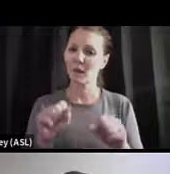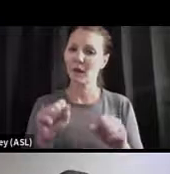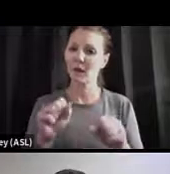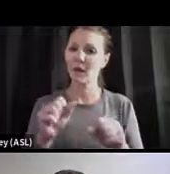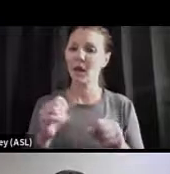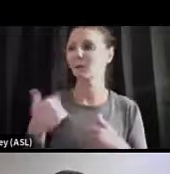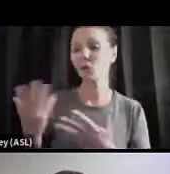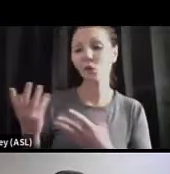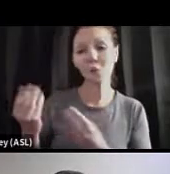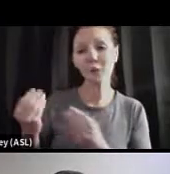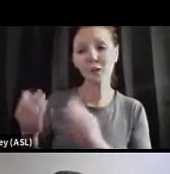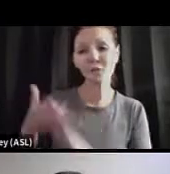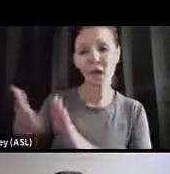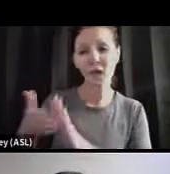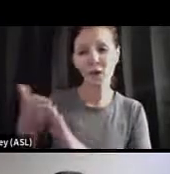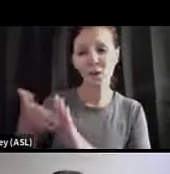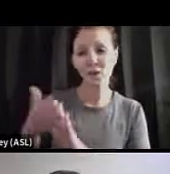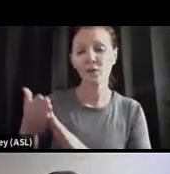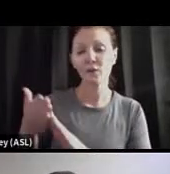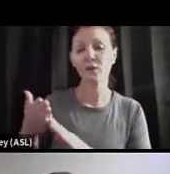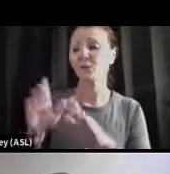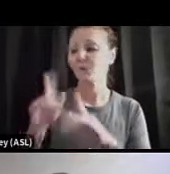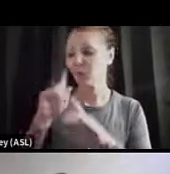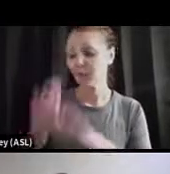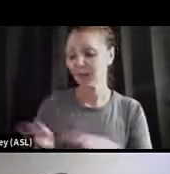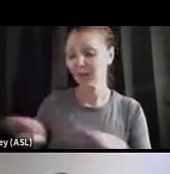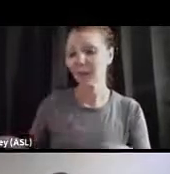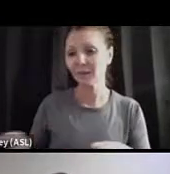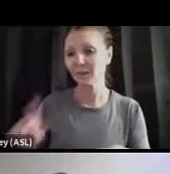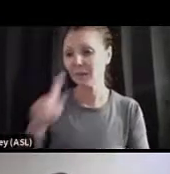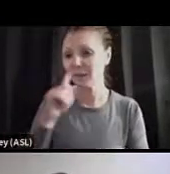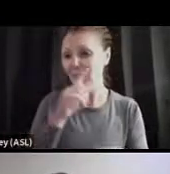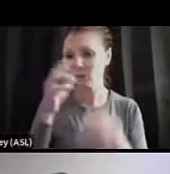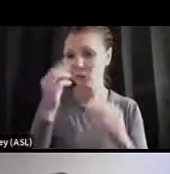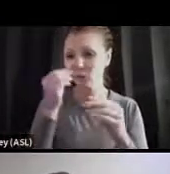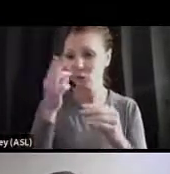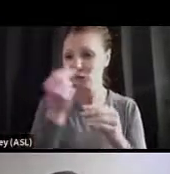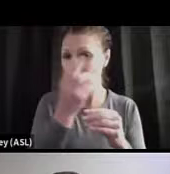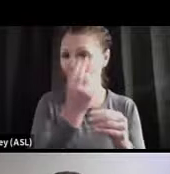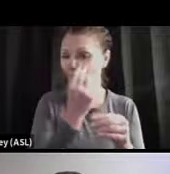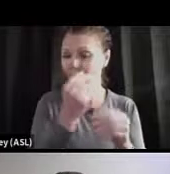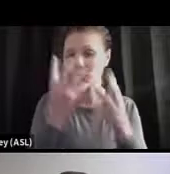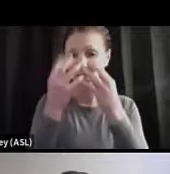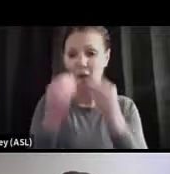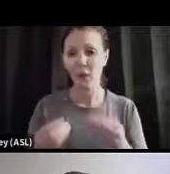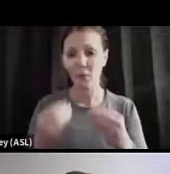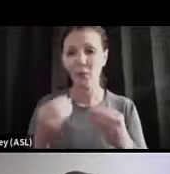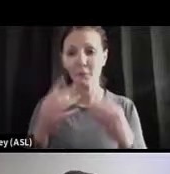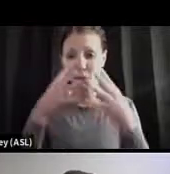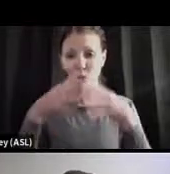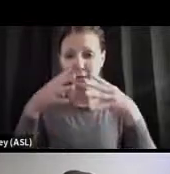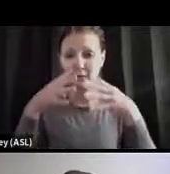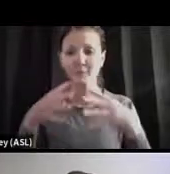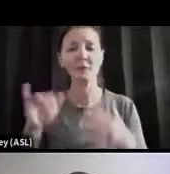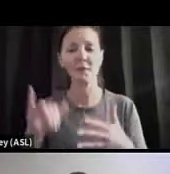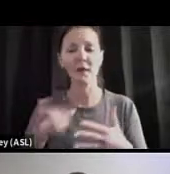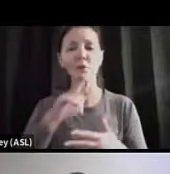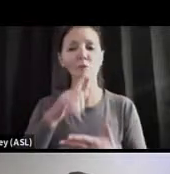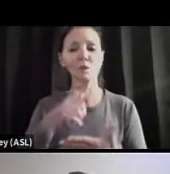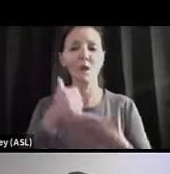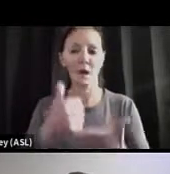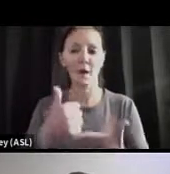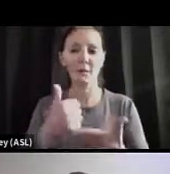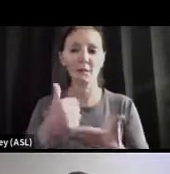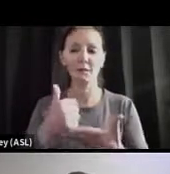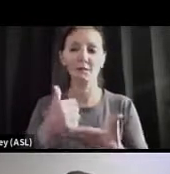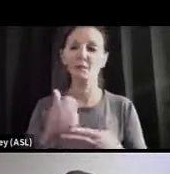humidifier. And for little kids, nasal syringes to suck out mucus can all help. Stay in